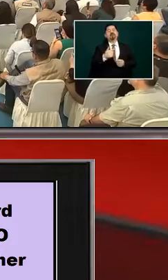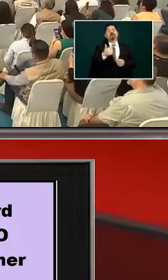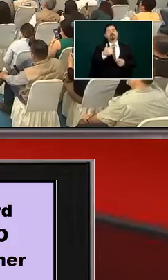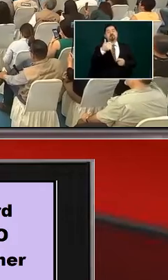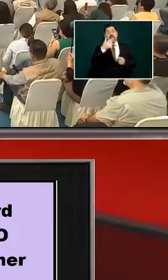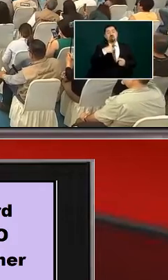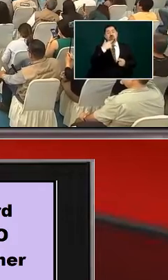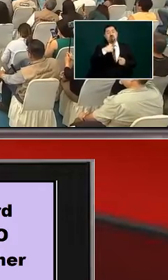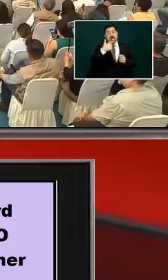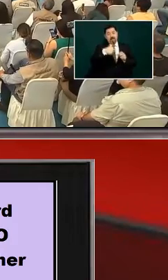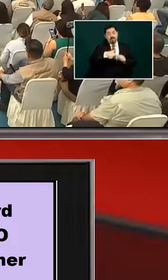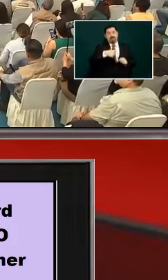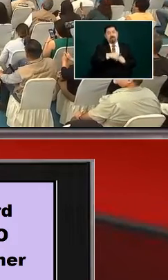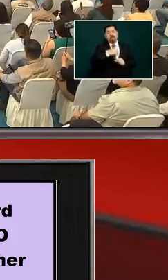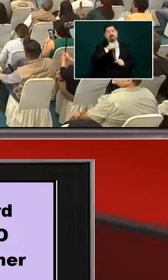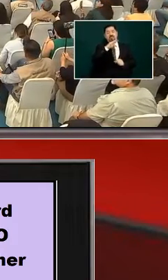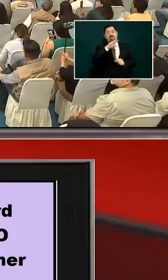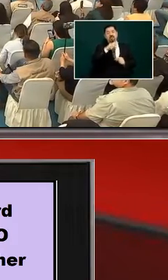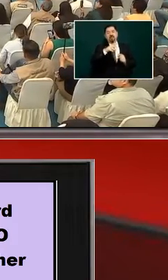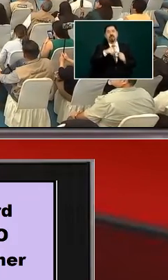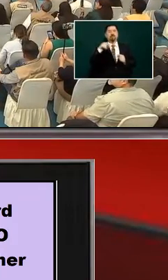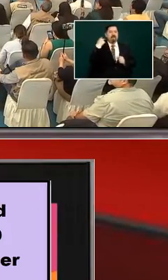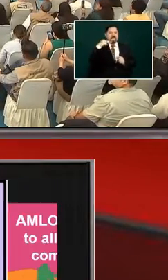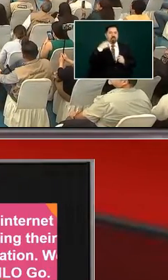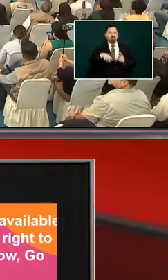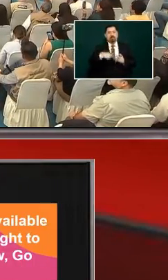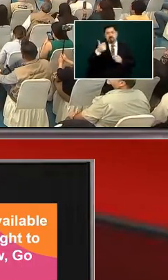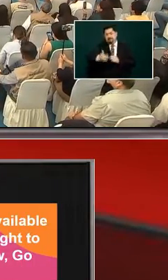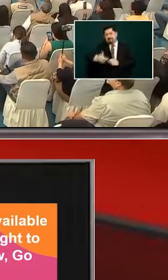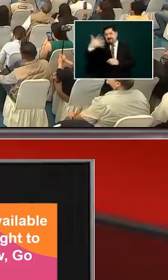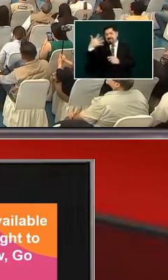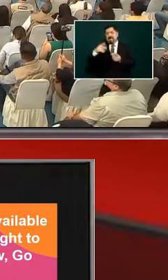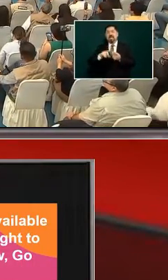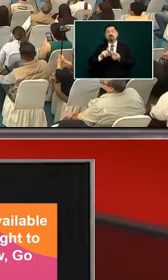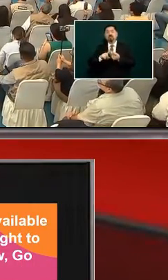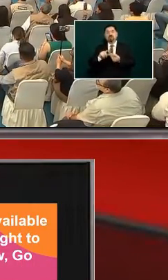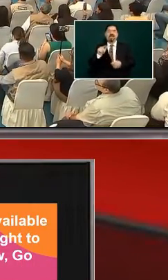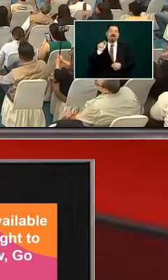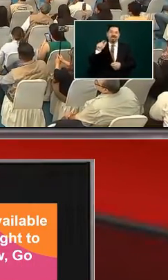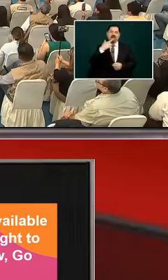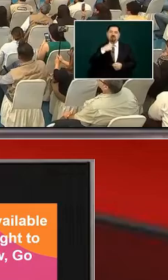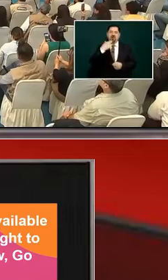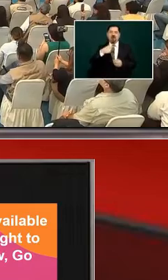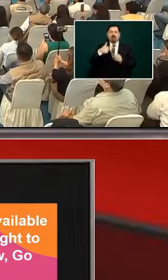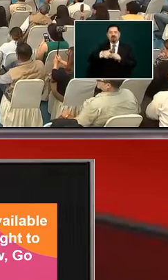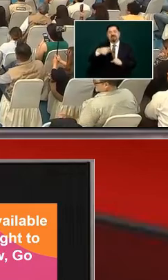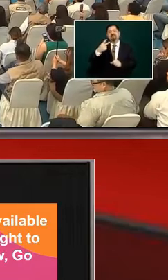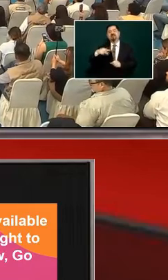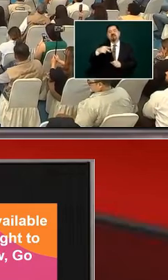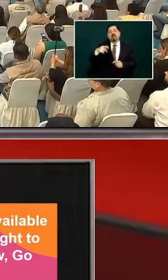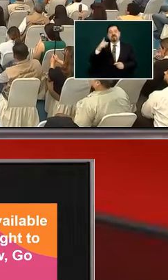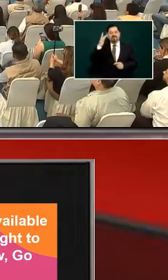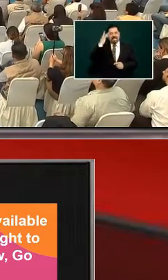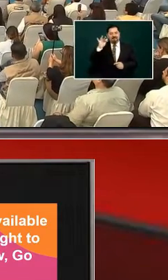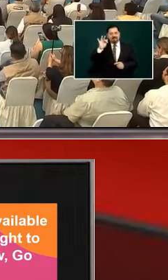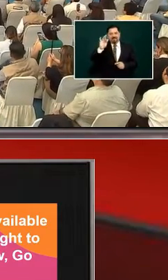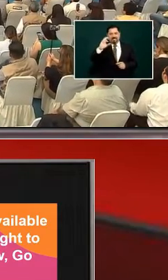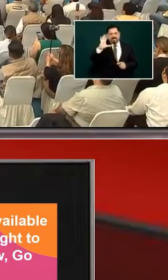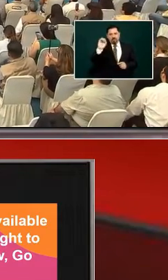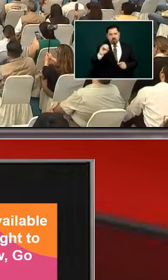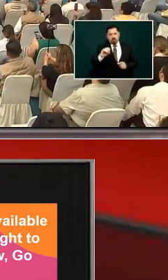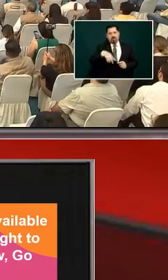the most expensive in san francisco